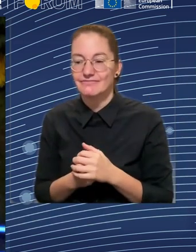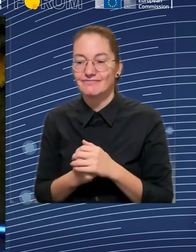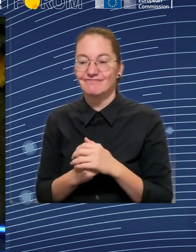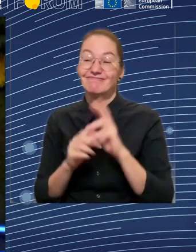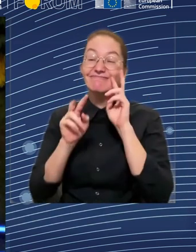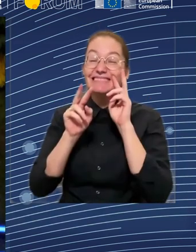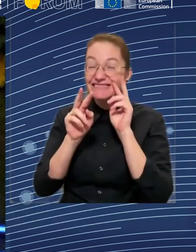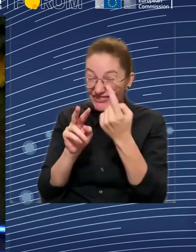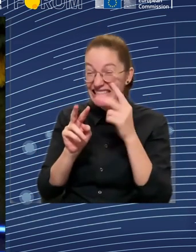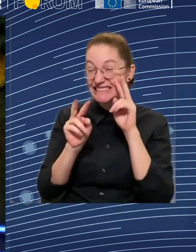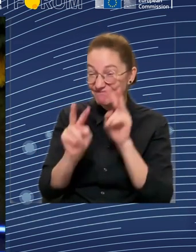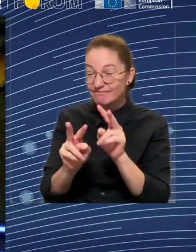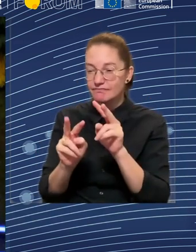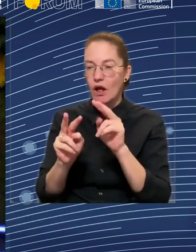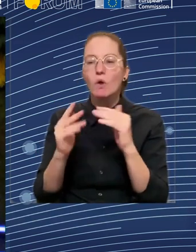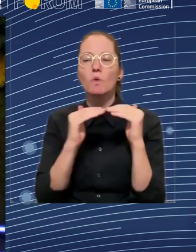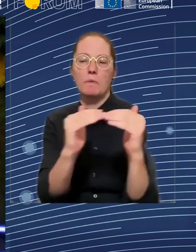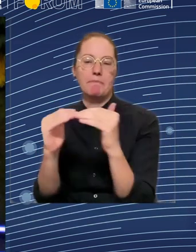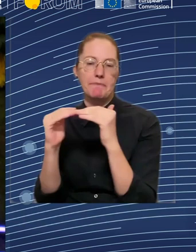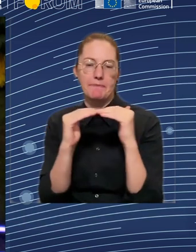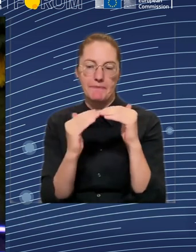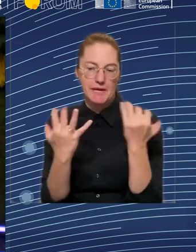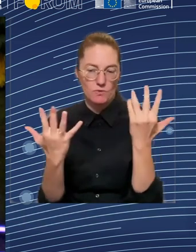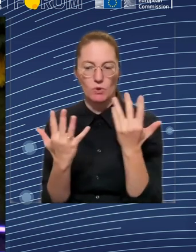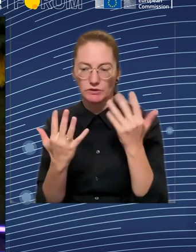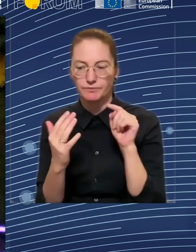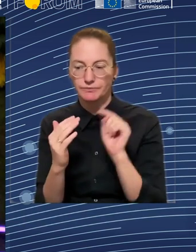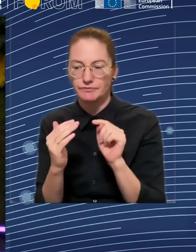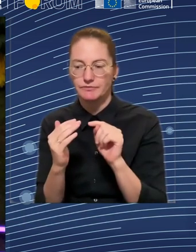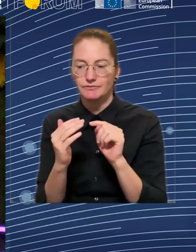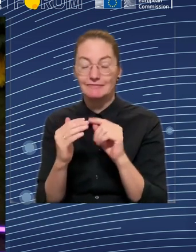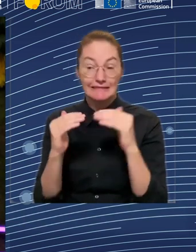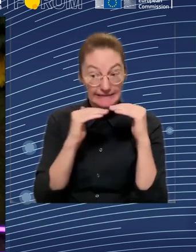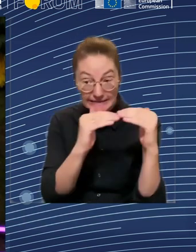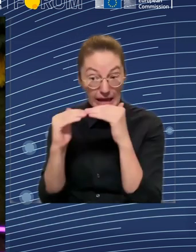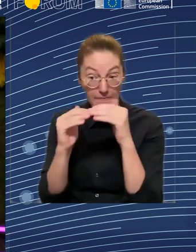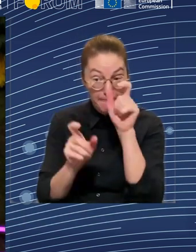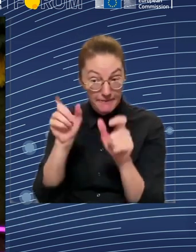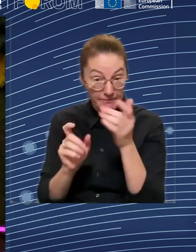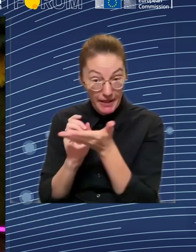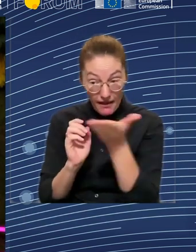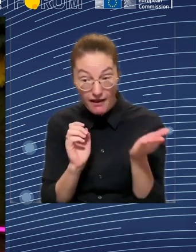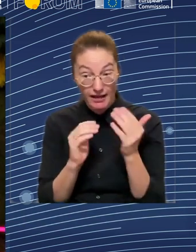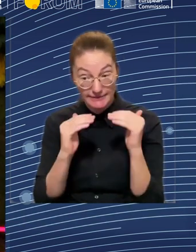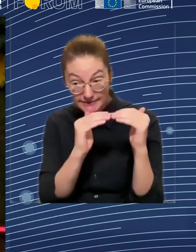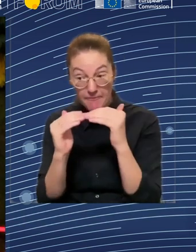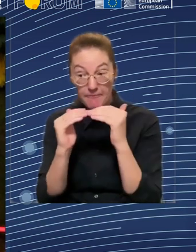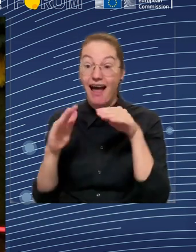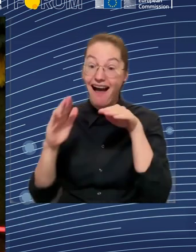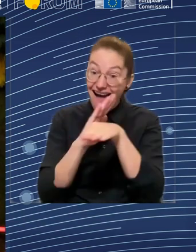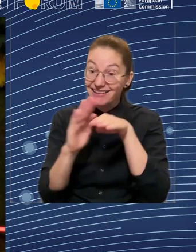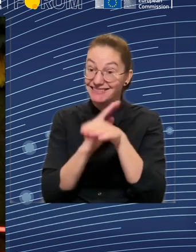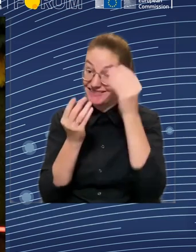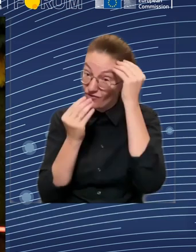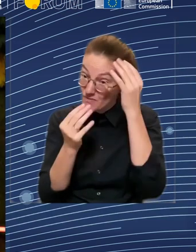the EU level in the last five or six years at least. I think what comes out from that, at least my